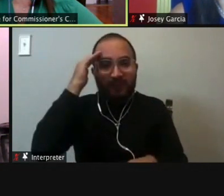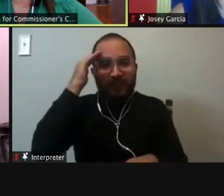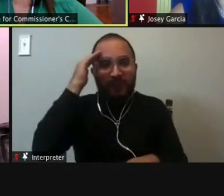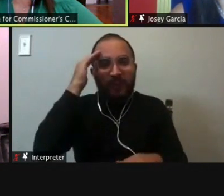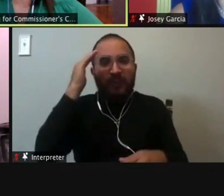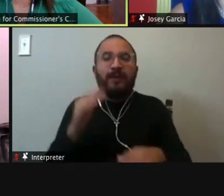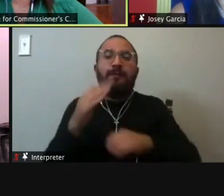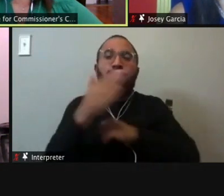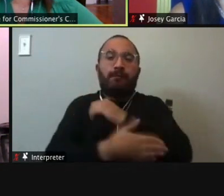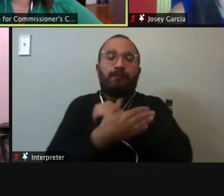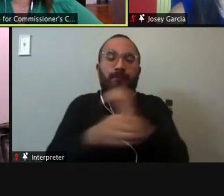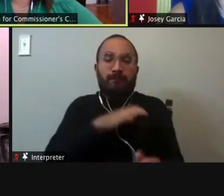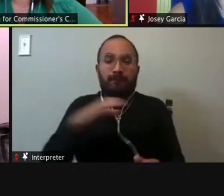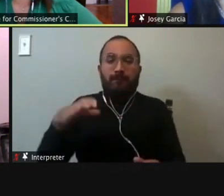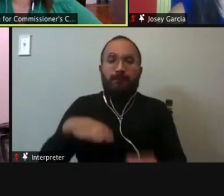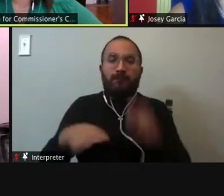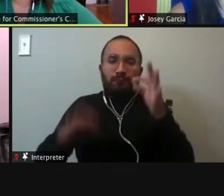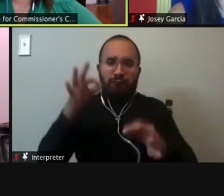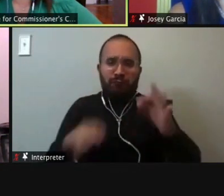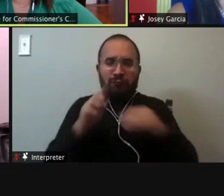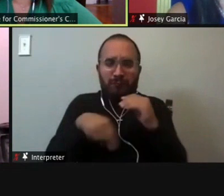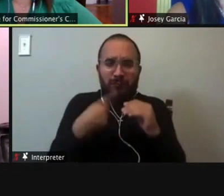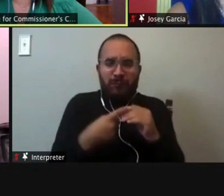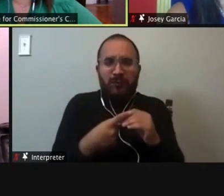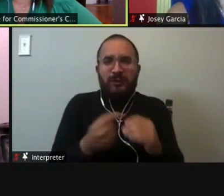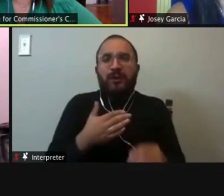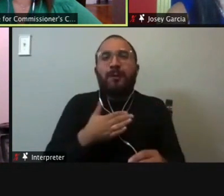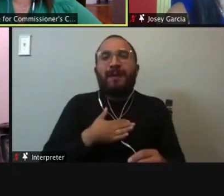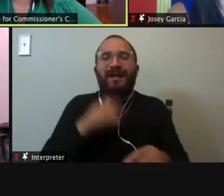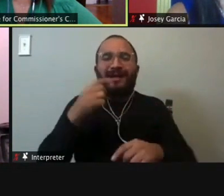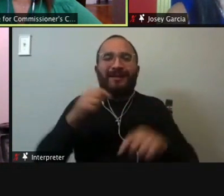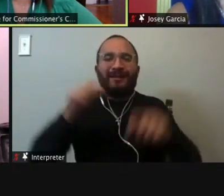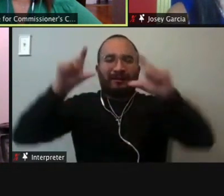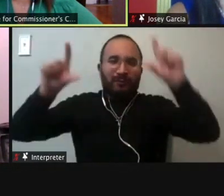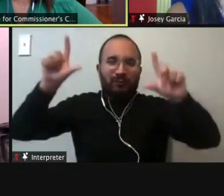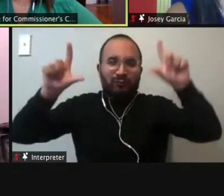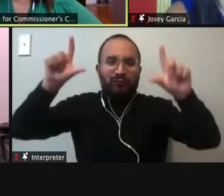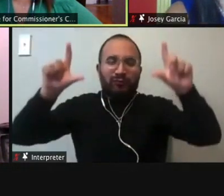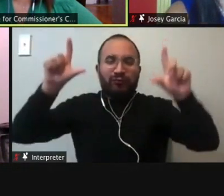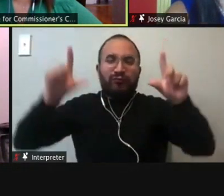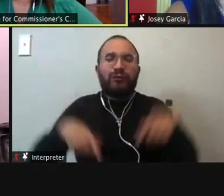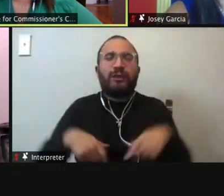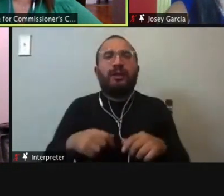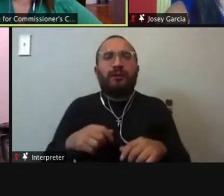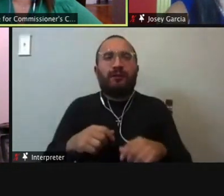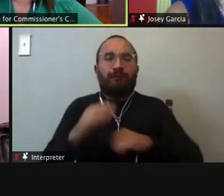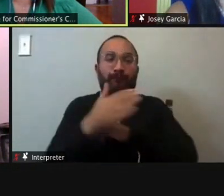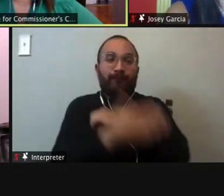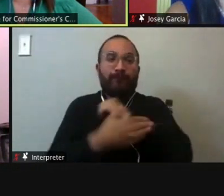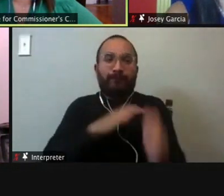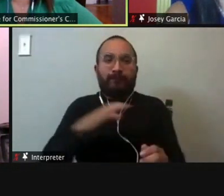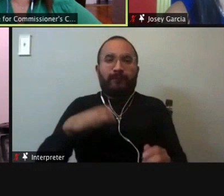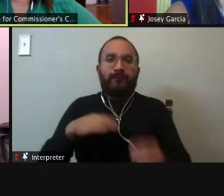even to this date as I'm out there, um, holding my sign up at the polling sites. Oh, what does commissioner's court do? And, um,